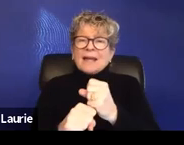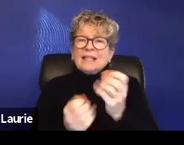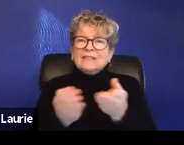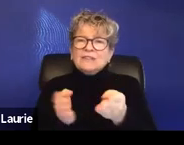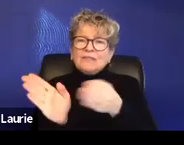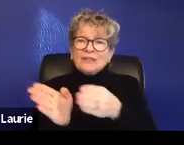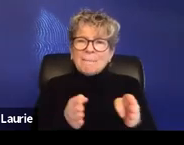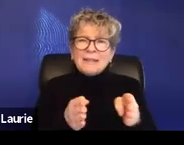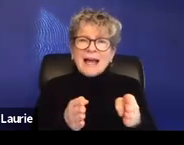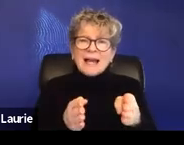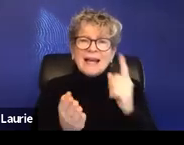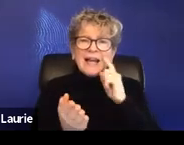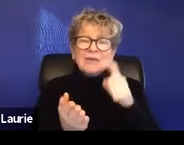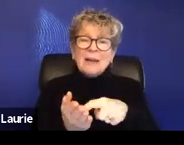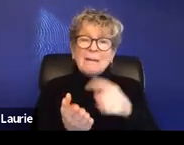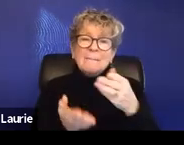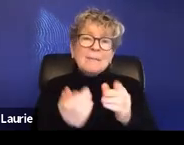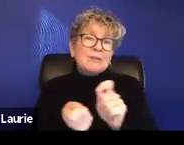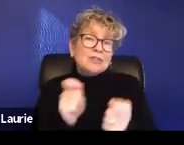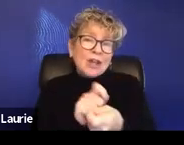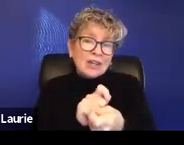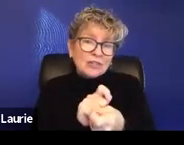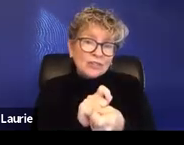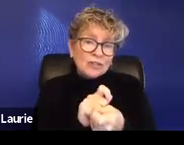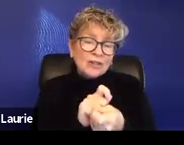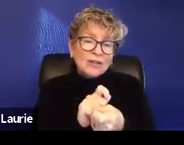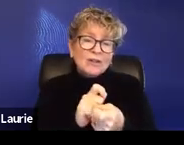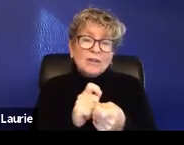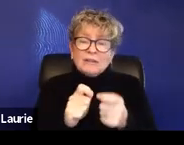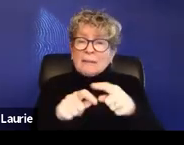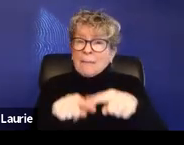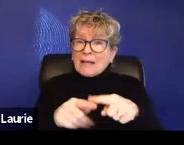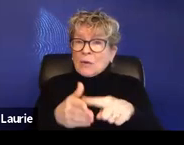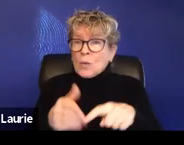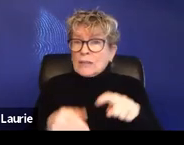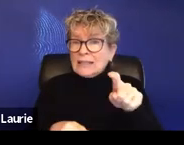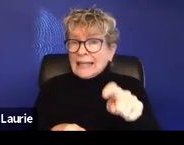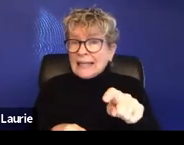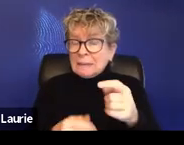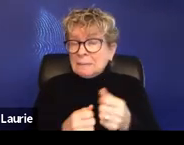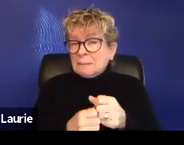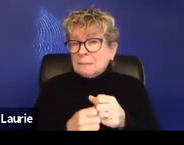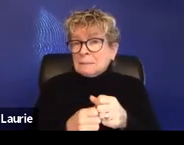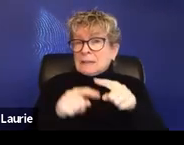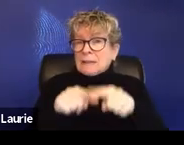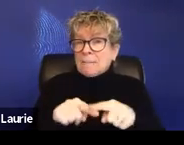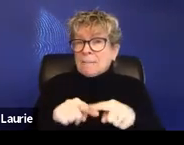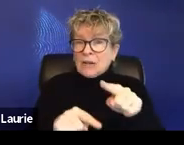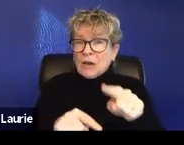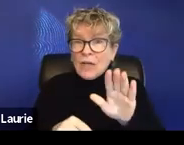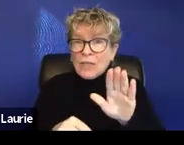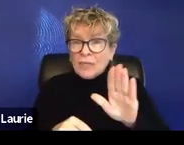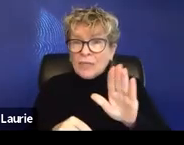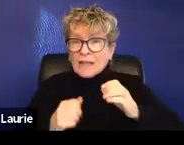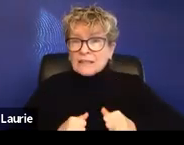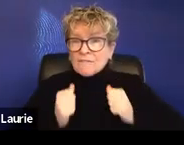that it may need to be modified. It may change as needed depending on what the survivor is experiencing. Um,